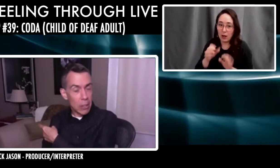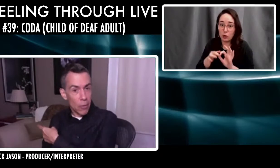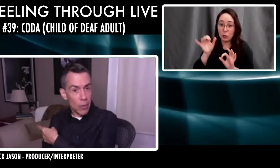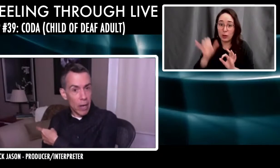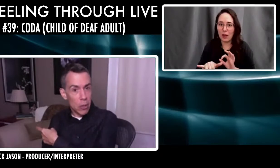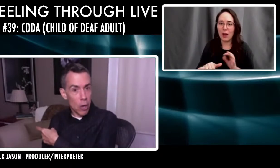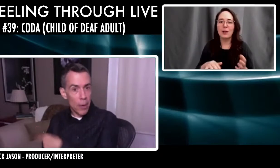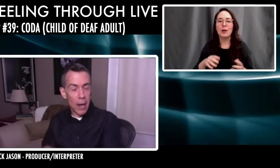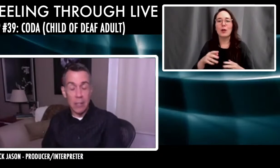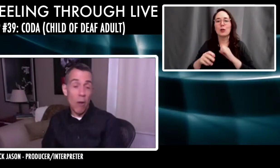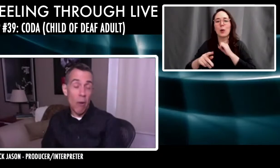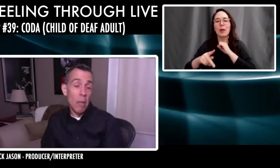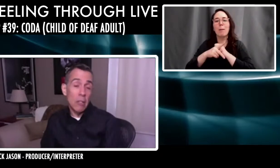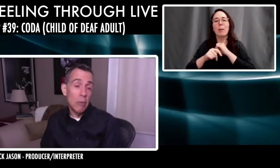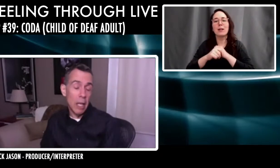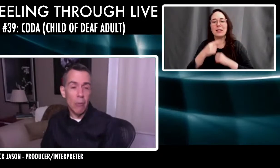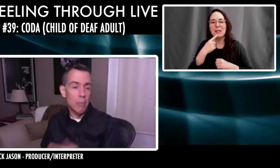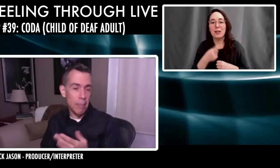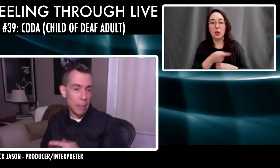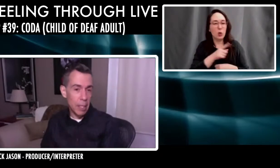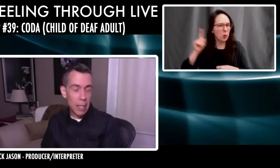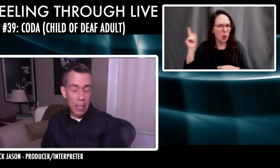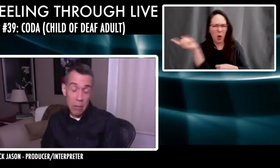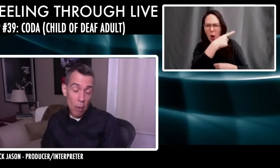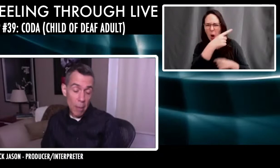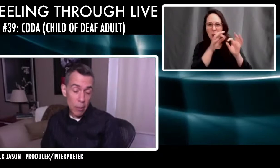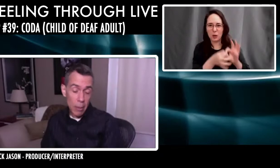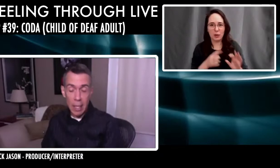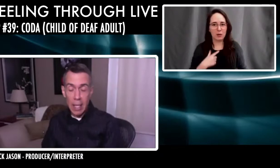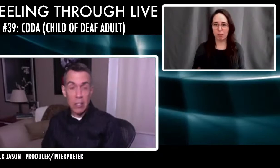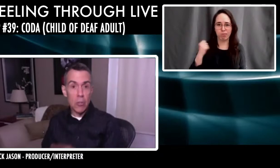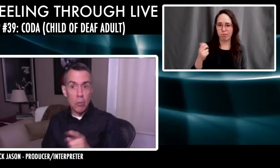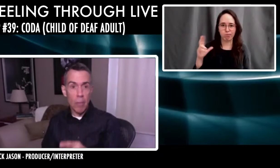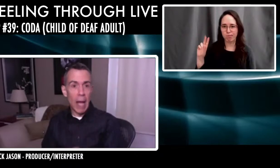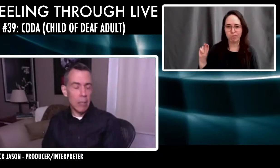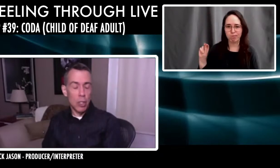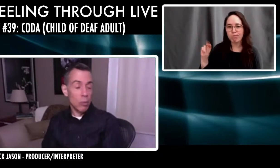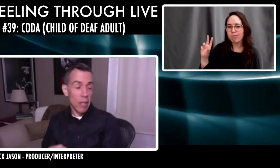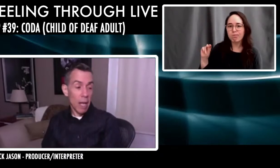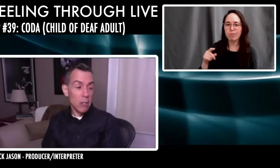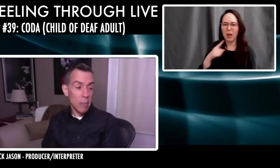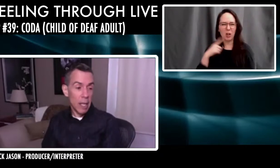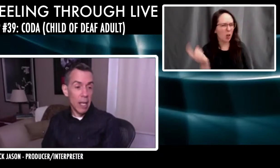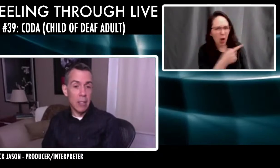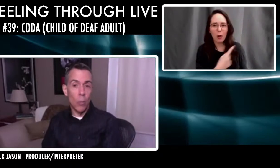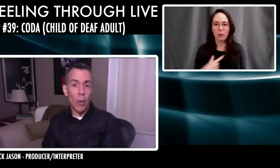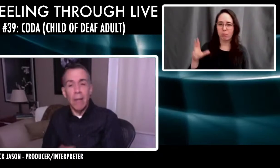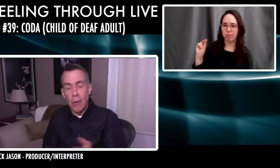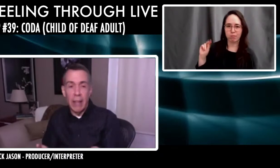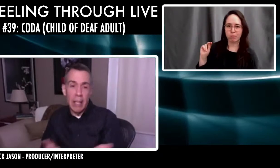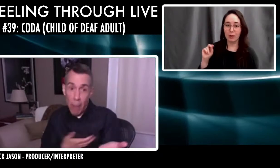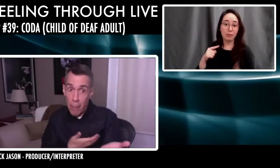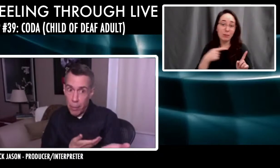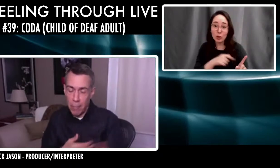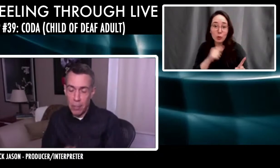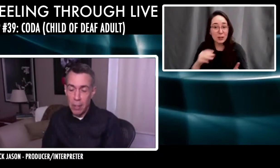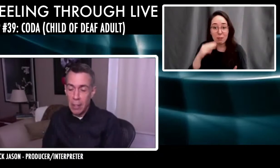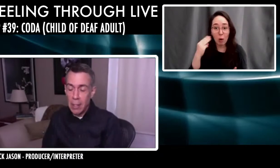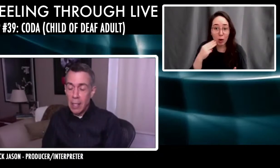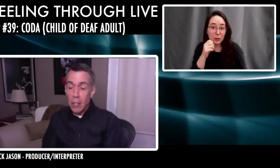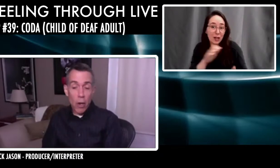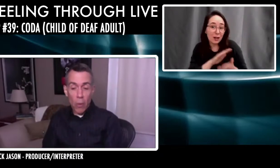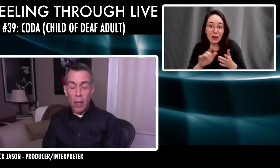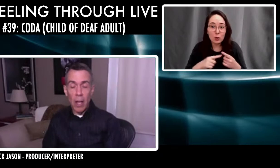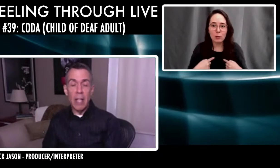get your ass over there and interpret. And I said, no, I'm not doing it. I was being a baby. He said, no, I'm not doing it. He said, you, I said, she was not nice to me. And I said, well, okay, that's my perception.